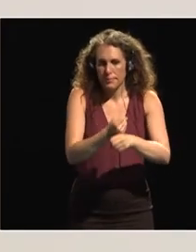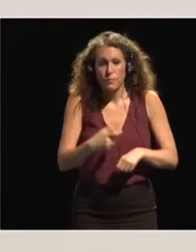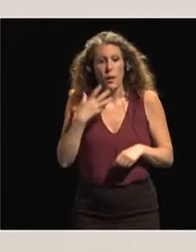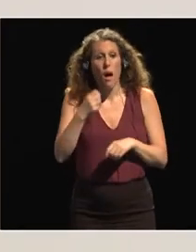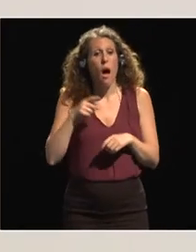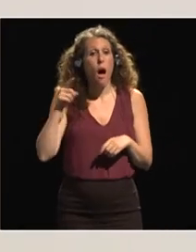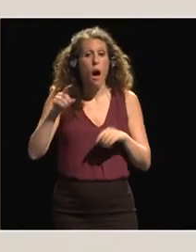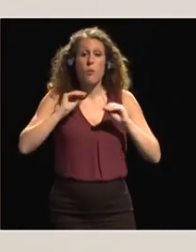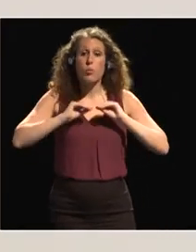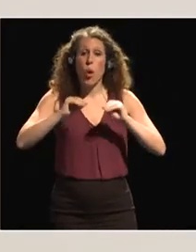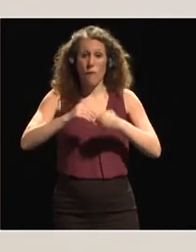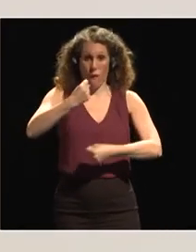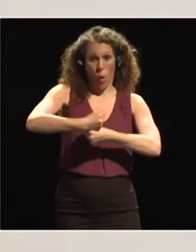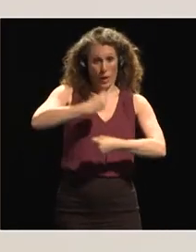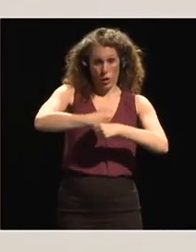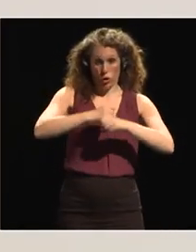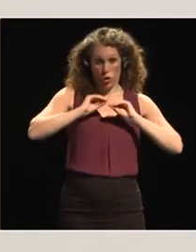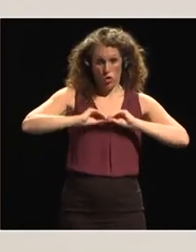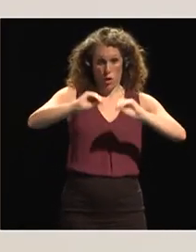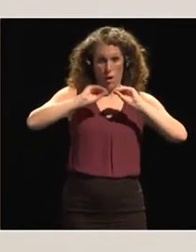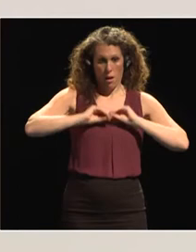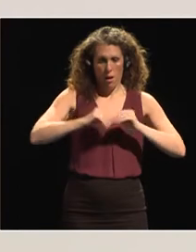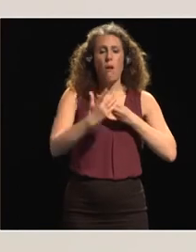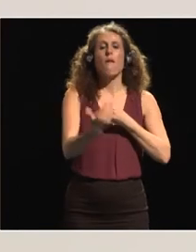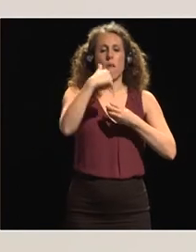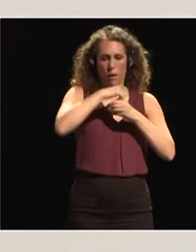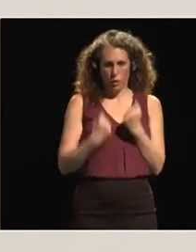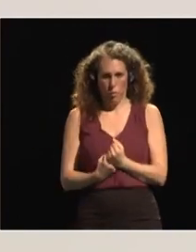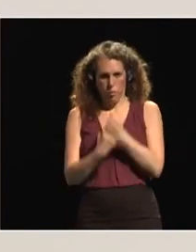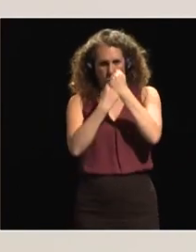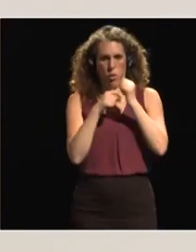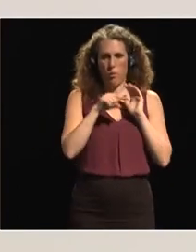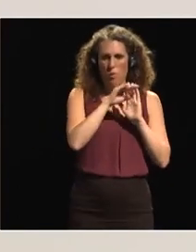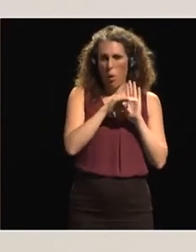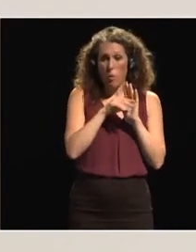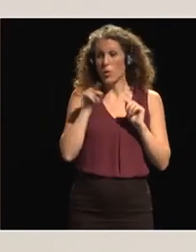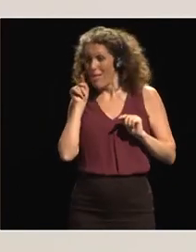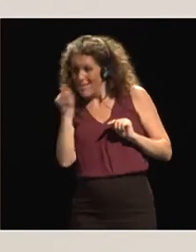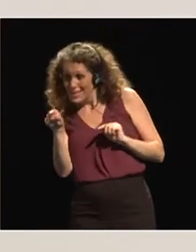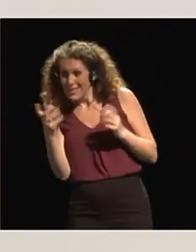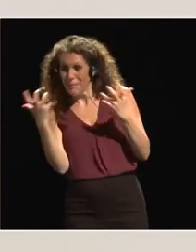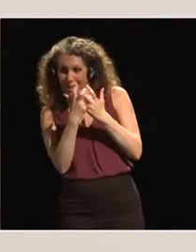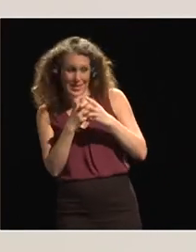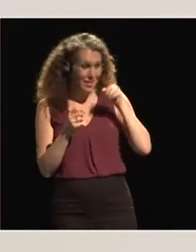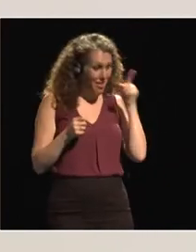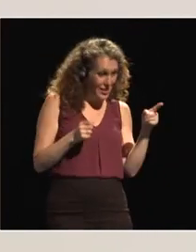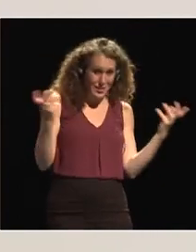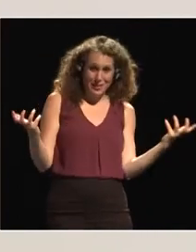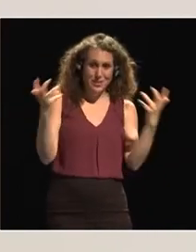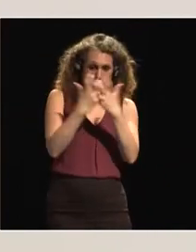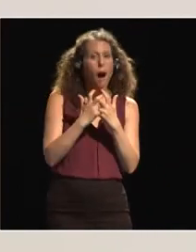vocational training is also part of our support programs so combination with those we have